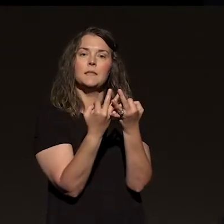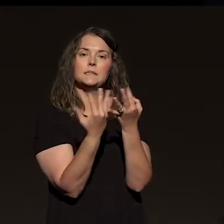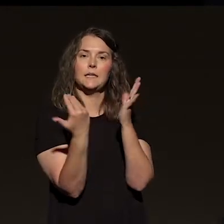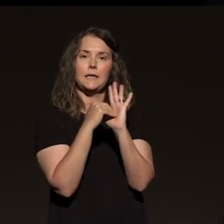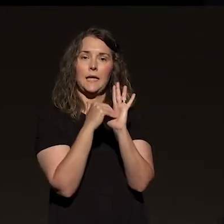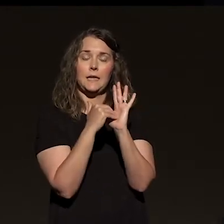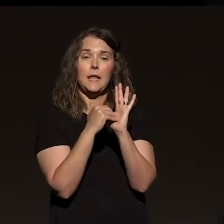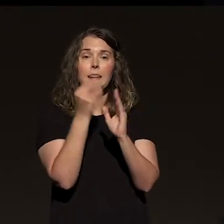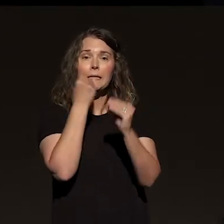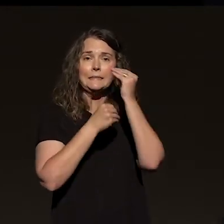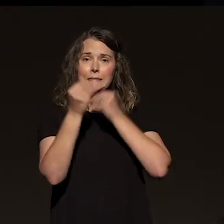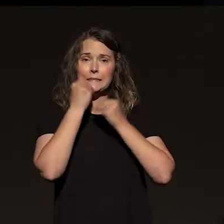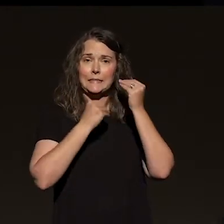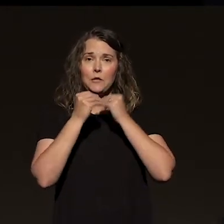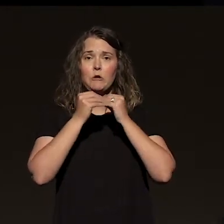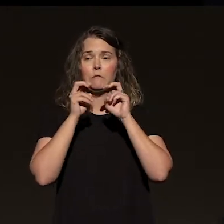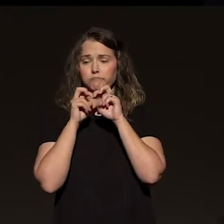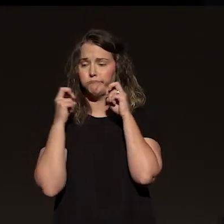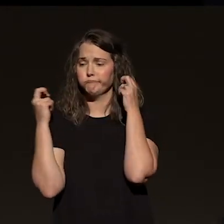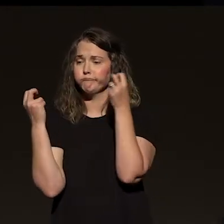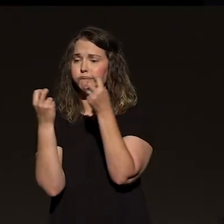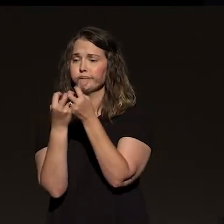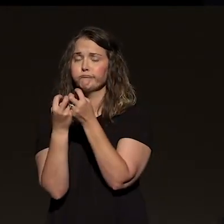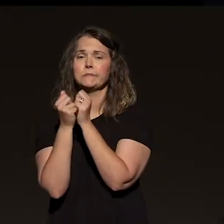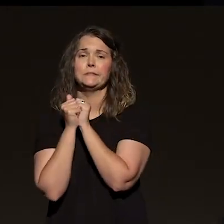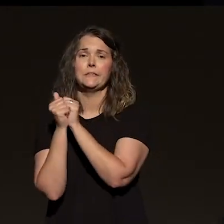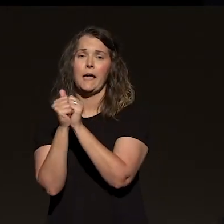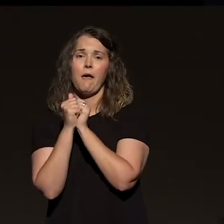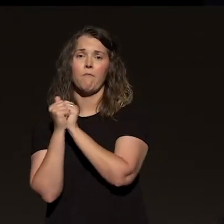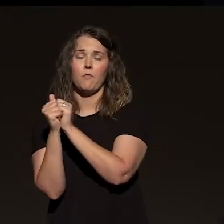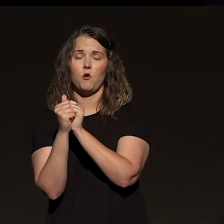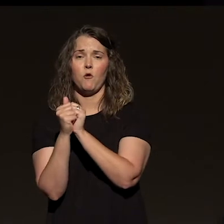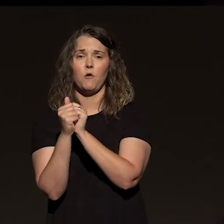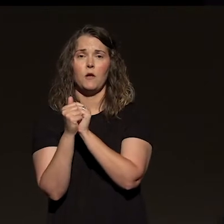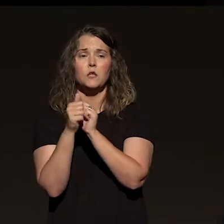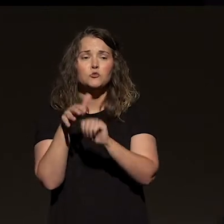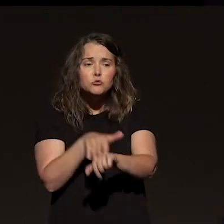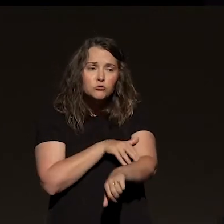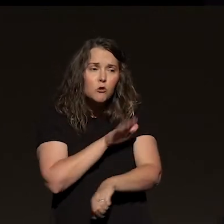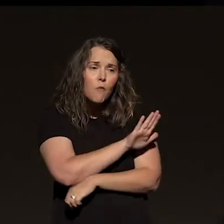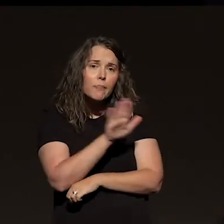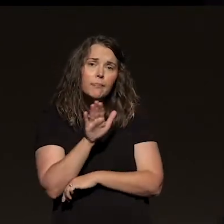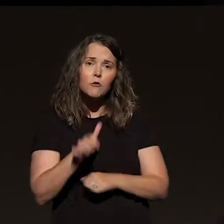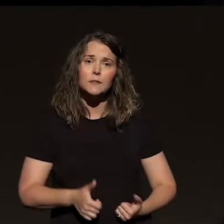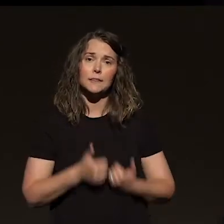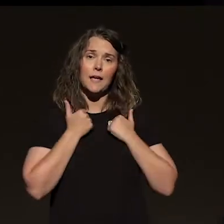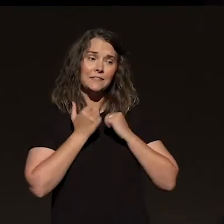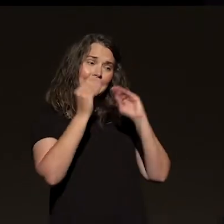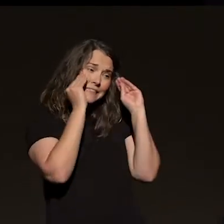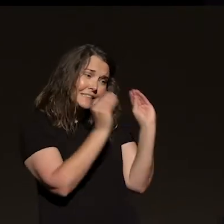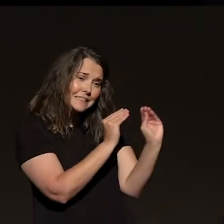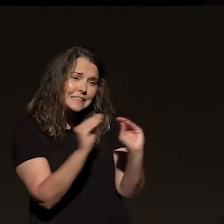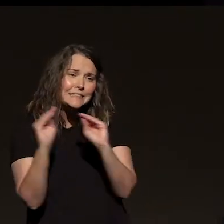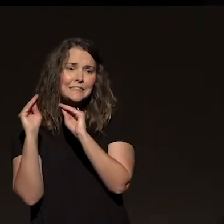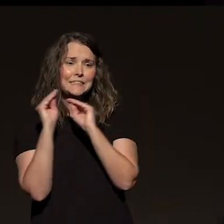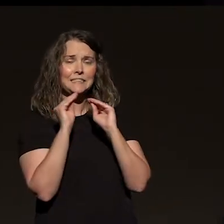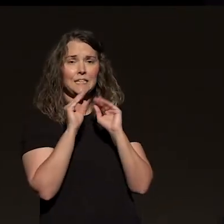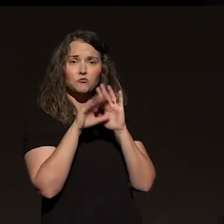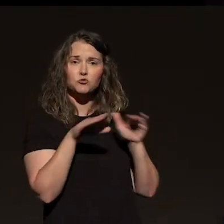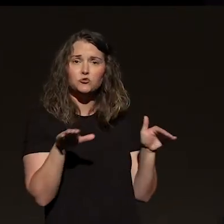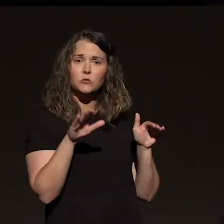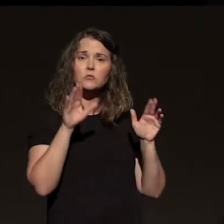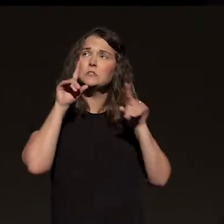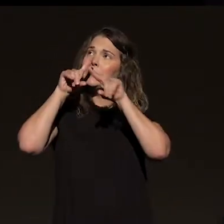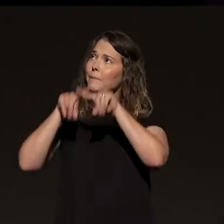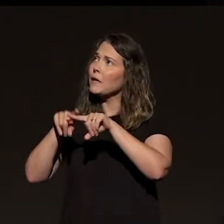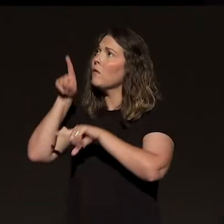kitchen table. I will help people slow down their lives and appreciate what really matters. I'm going to teach my children to rely on me and not on